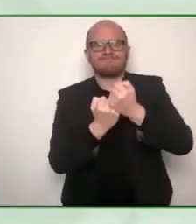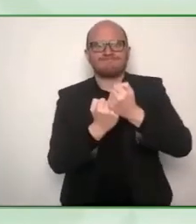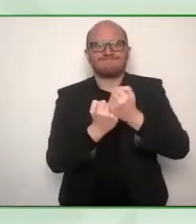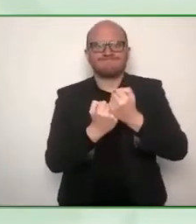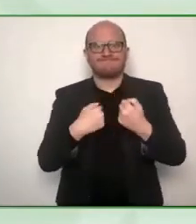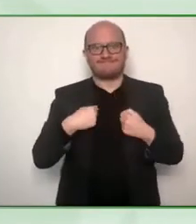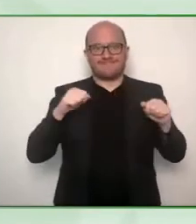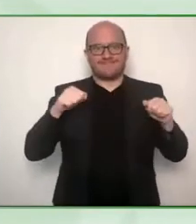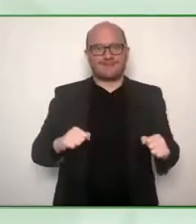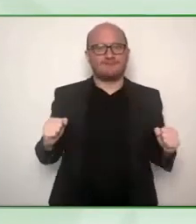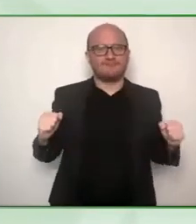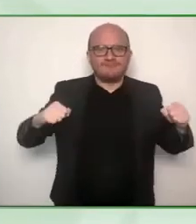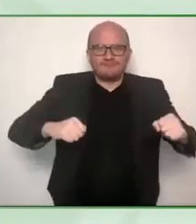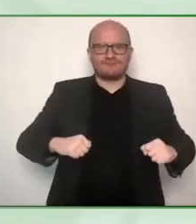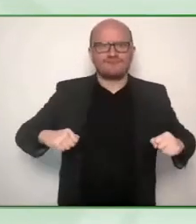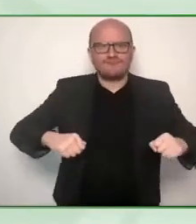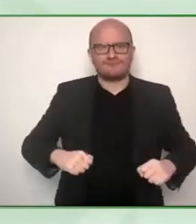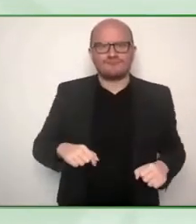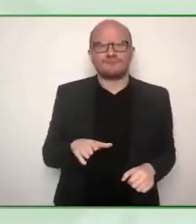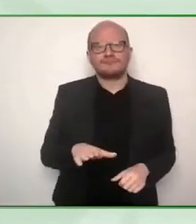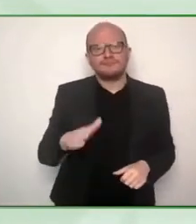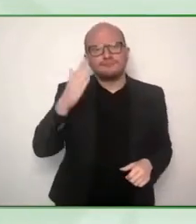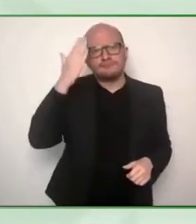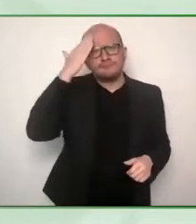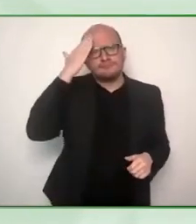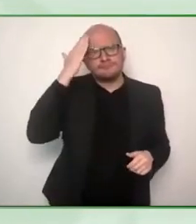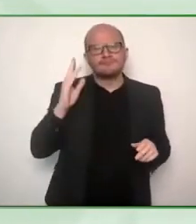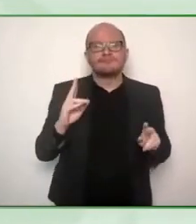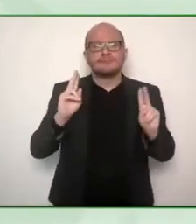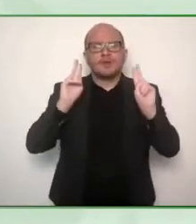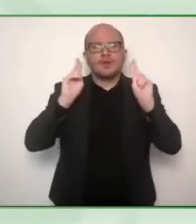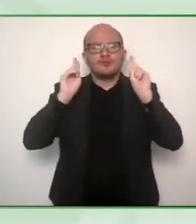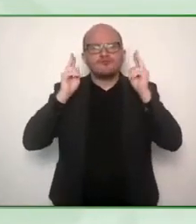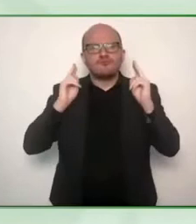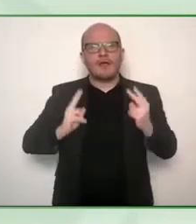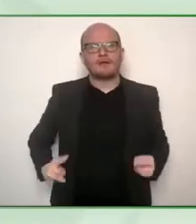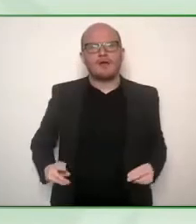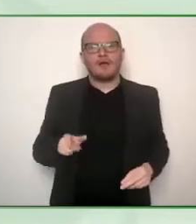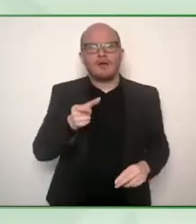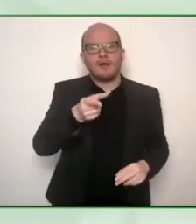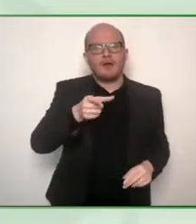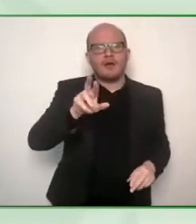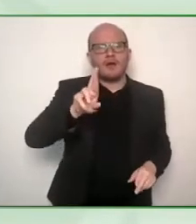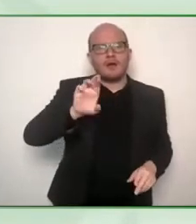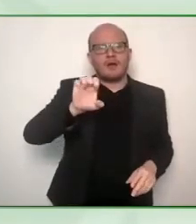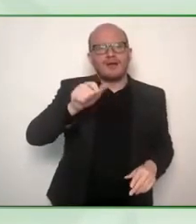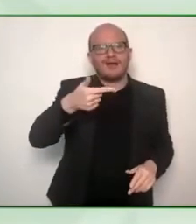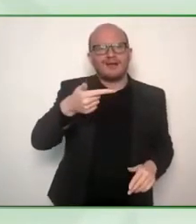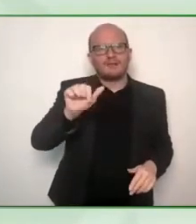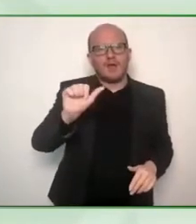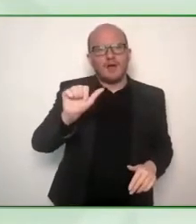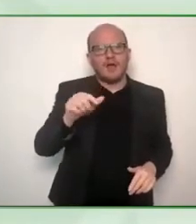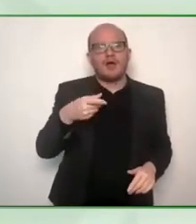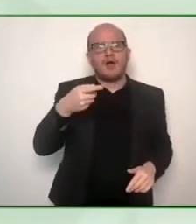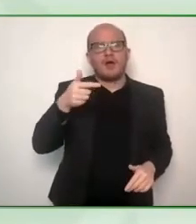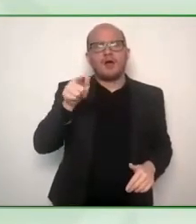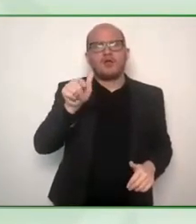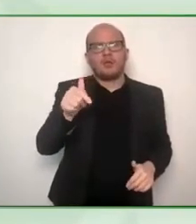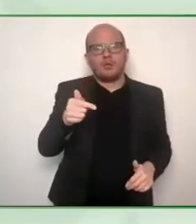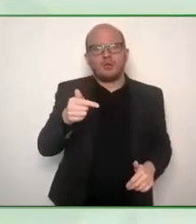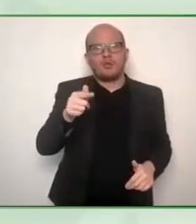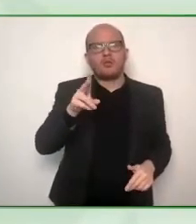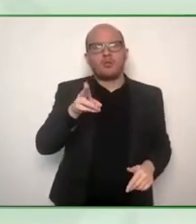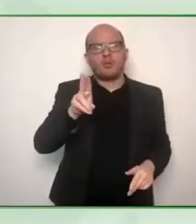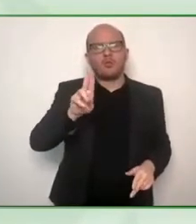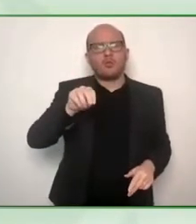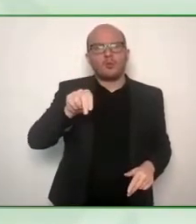Thunberg who has autism at the forefront of the climate change movement. Look at Elon Musk who is really working on